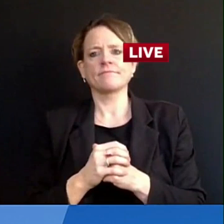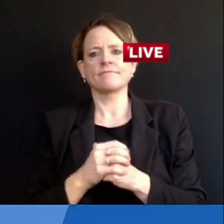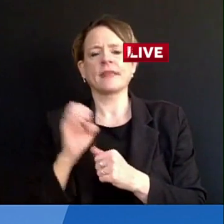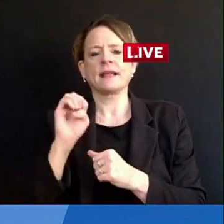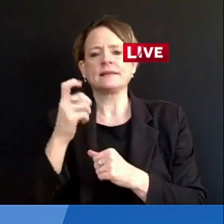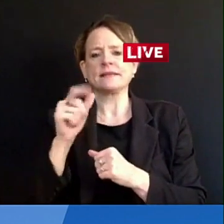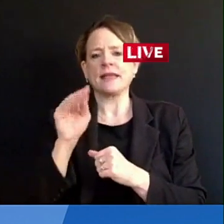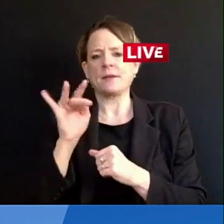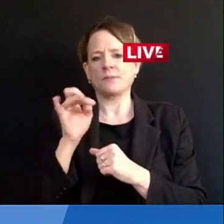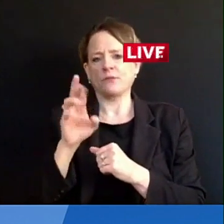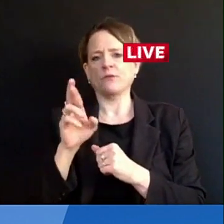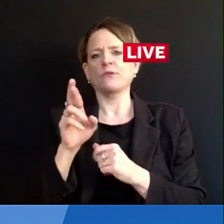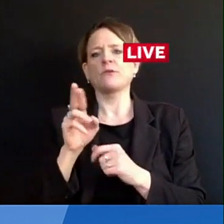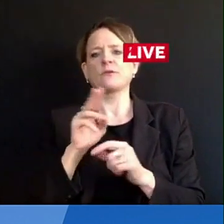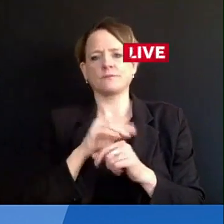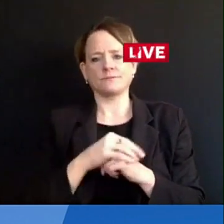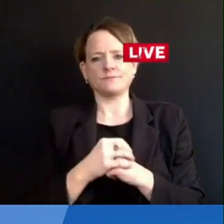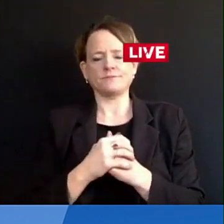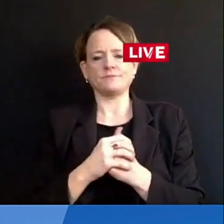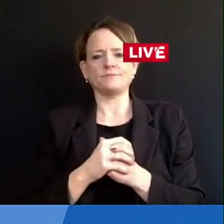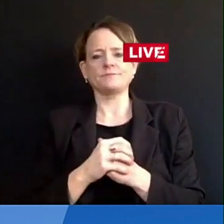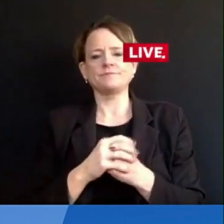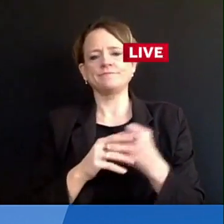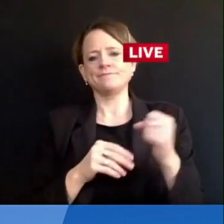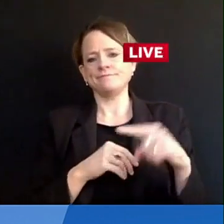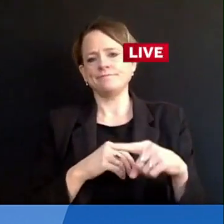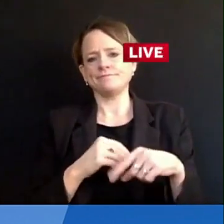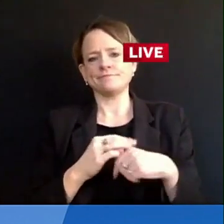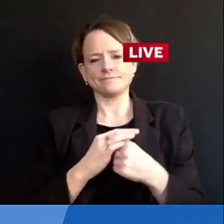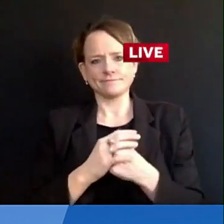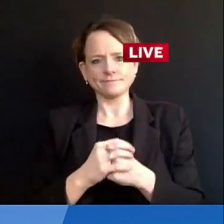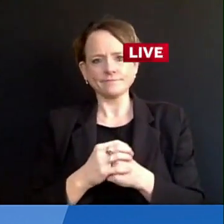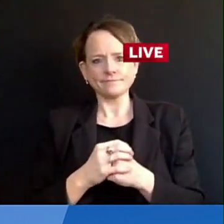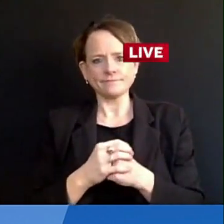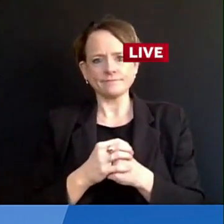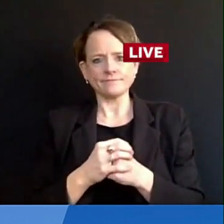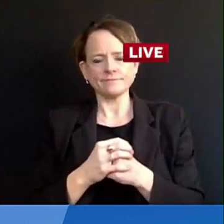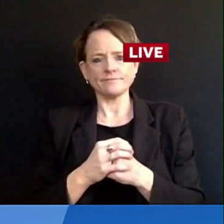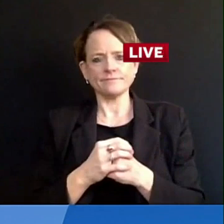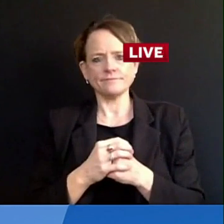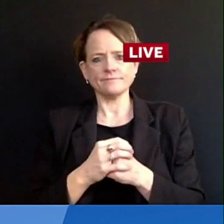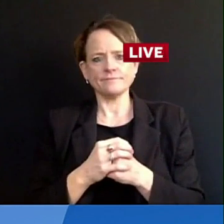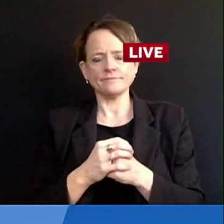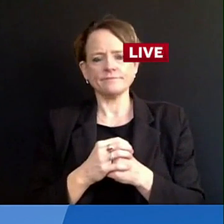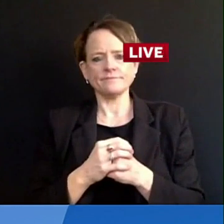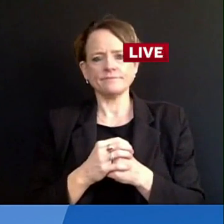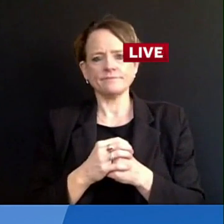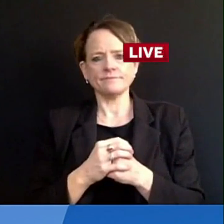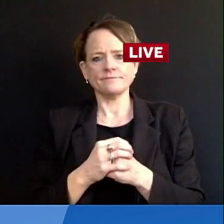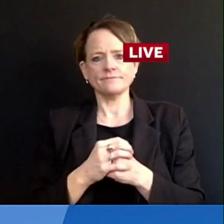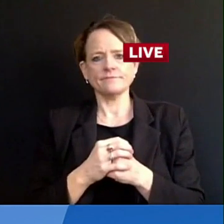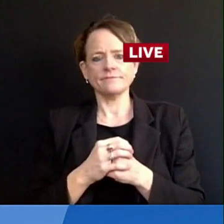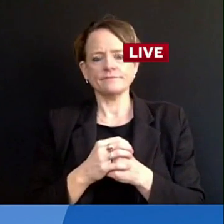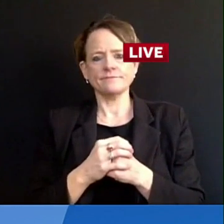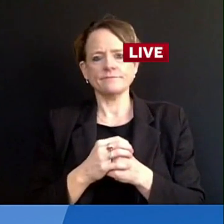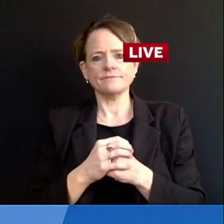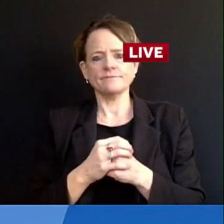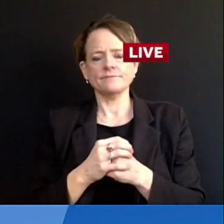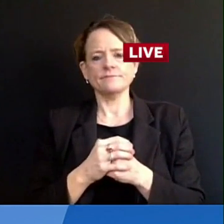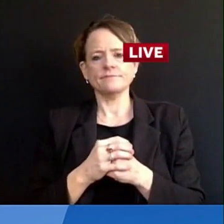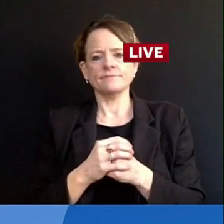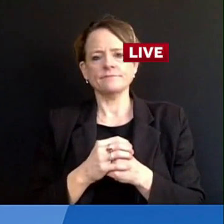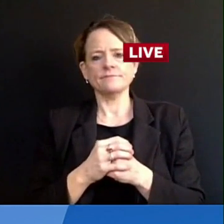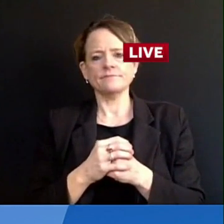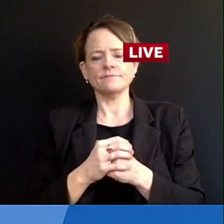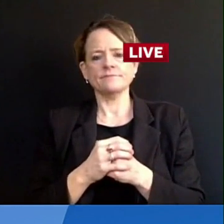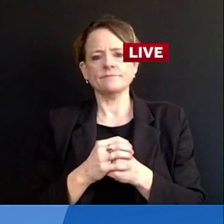Hi. Thank you for taking the question. I'm interested in knowing the thinking behind the